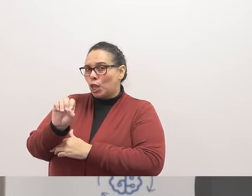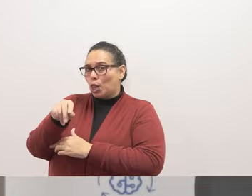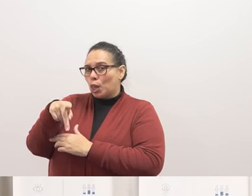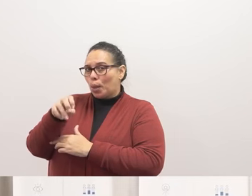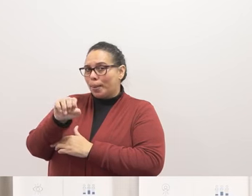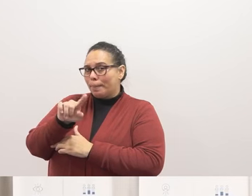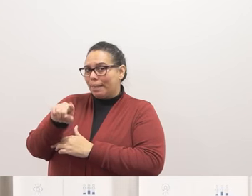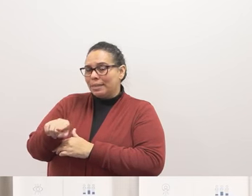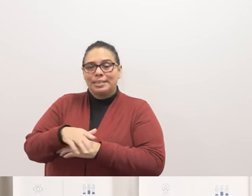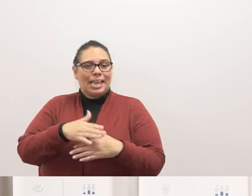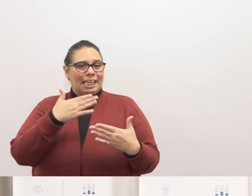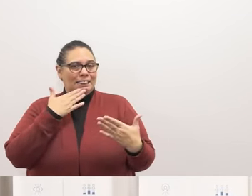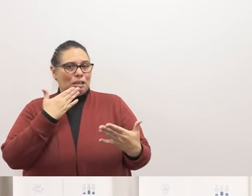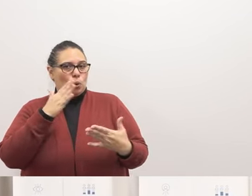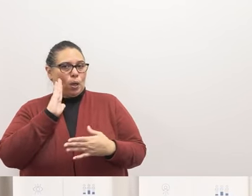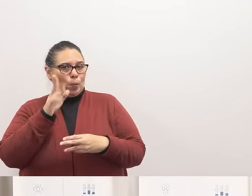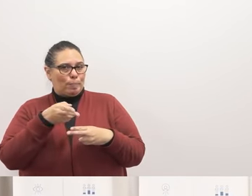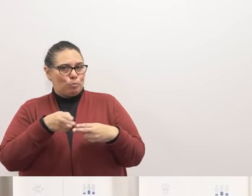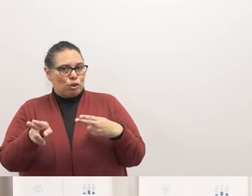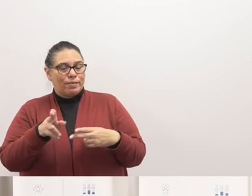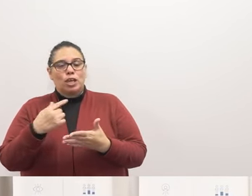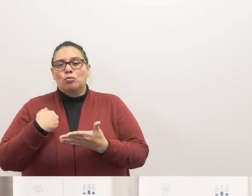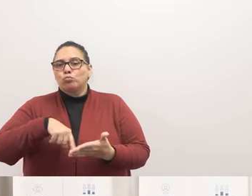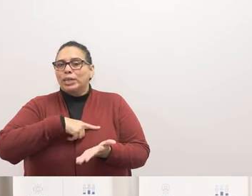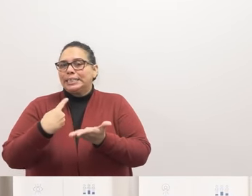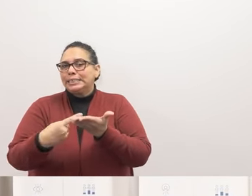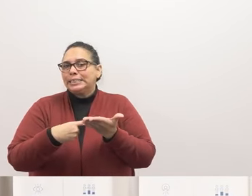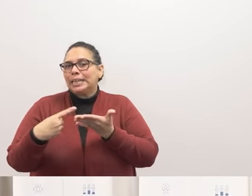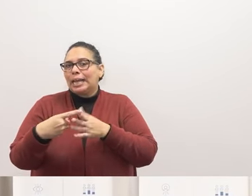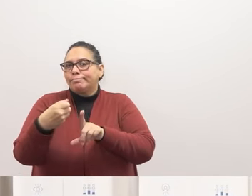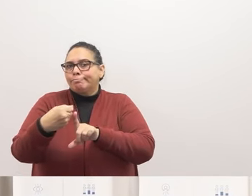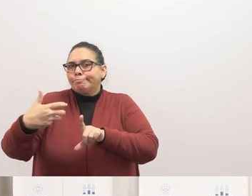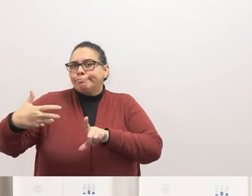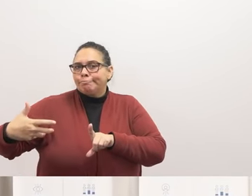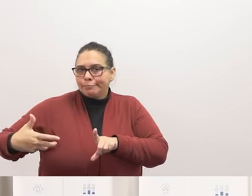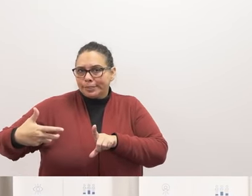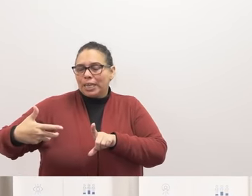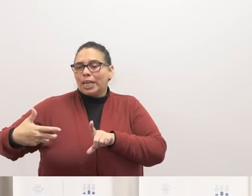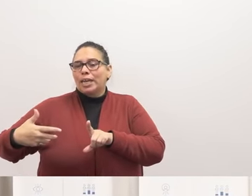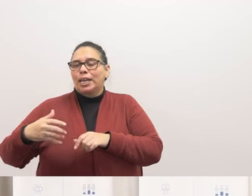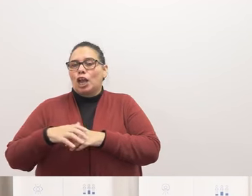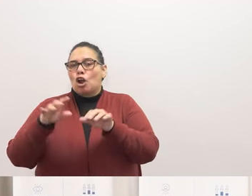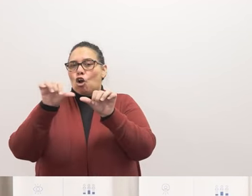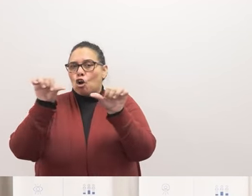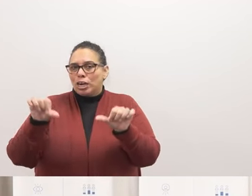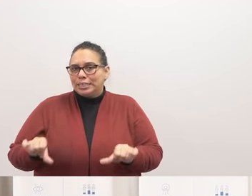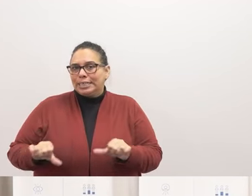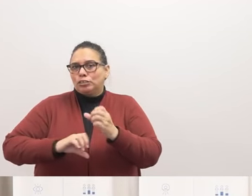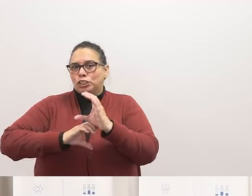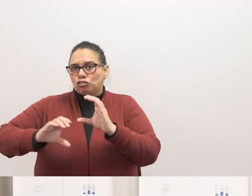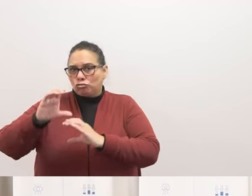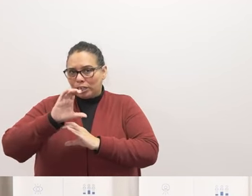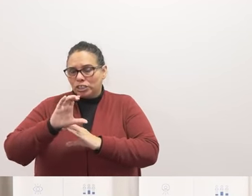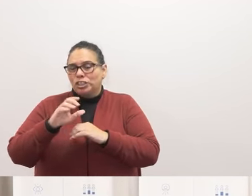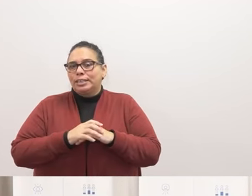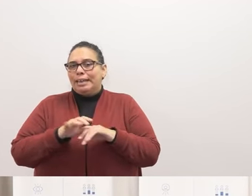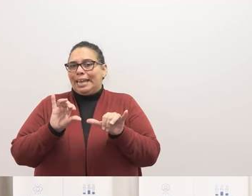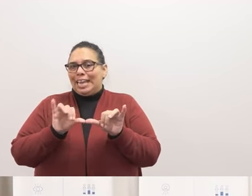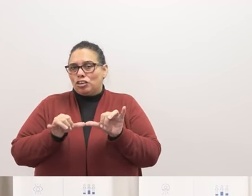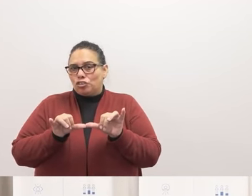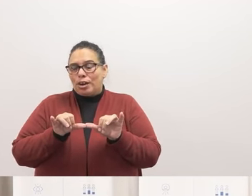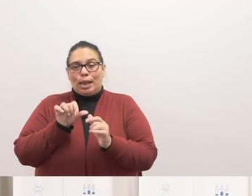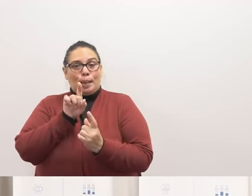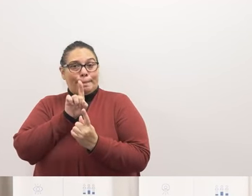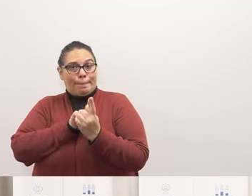Thank you. And I'll be brief. We just discussed the expansion of the architecture, construction, and engineering mentoring